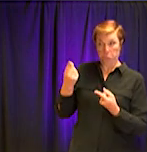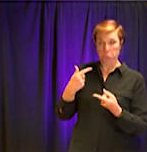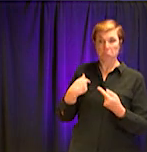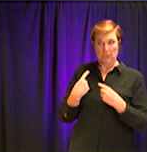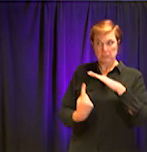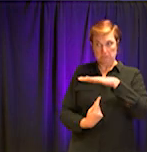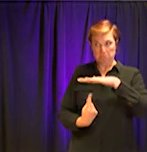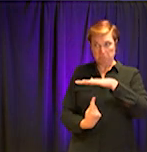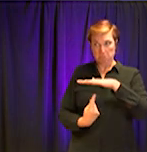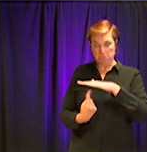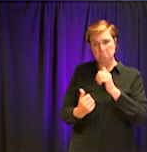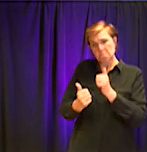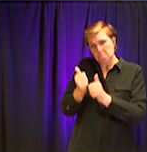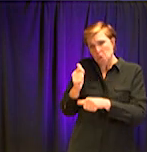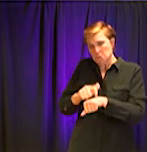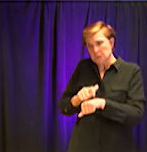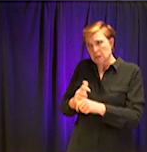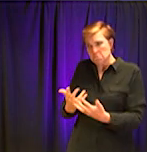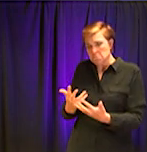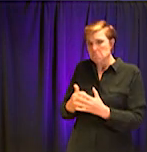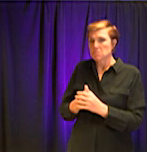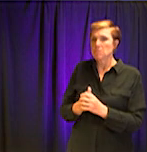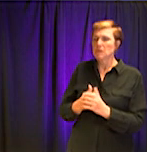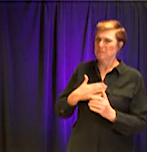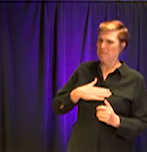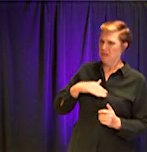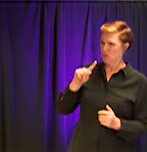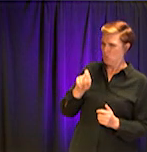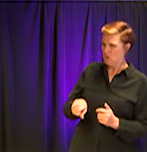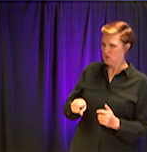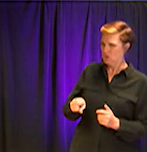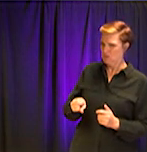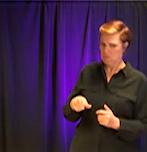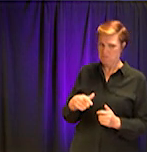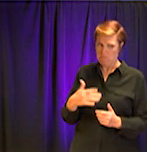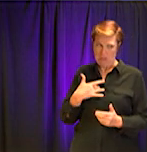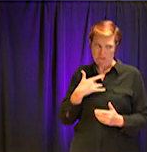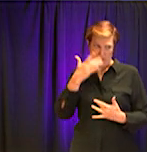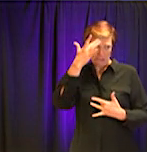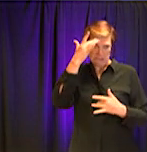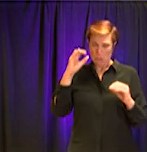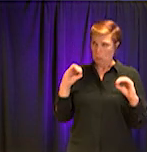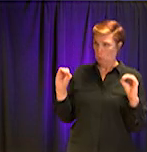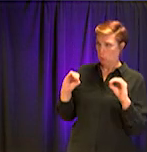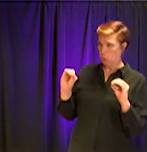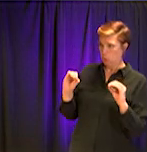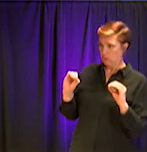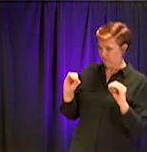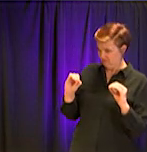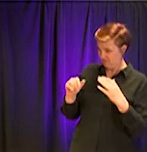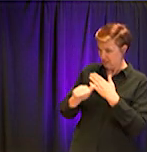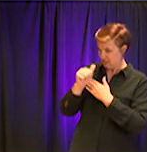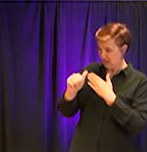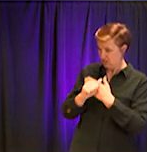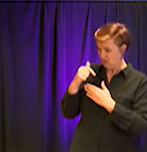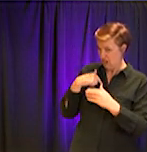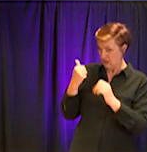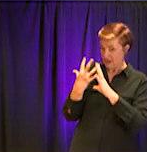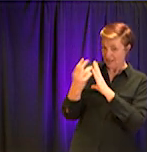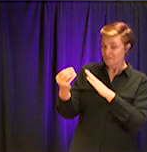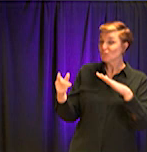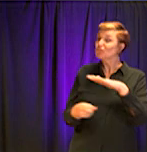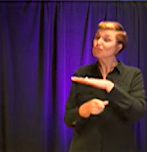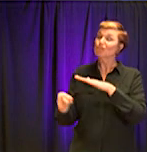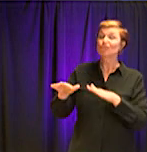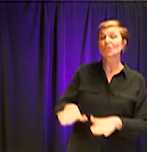home most of the time. The question is, is there any real danger from going for a walk in nature with a friend if we